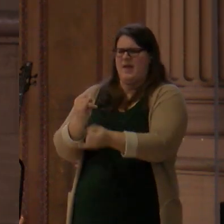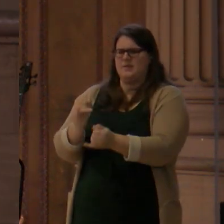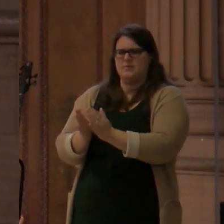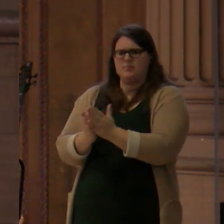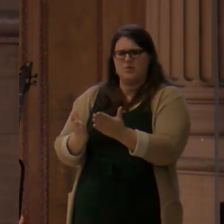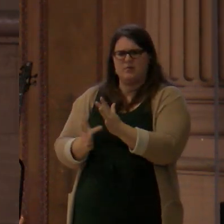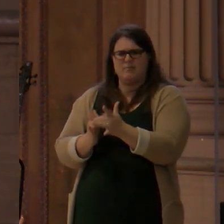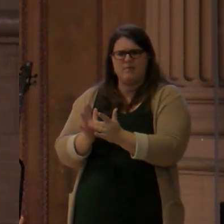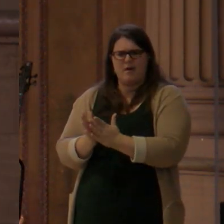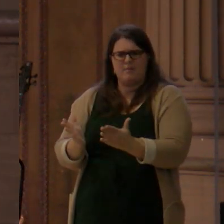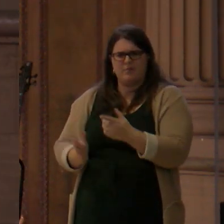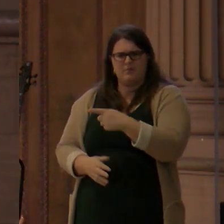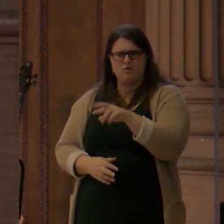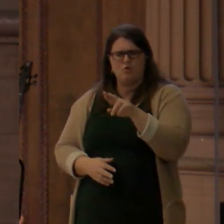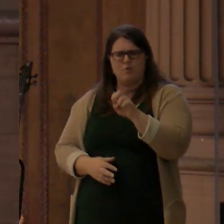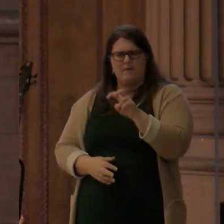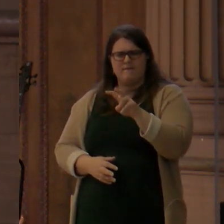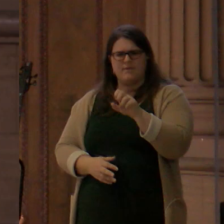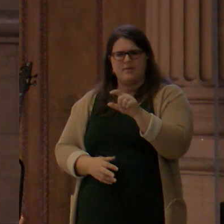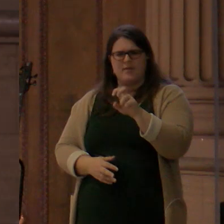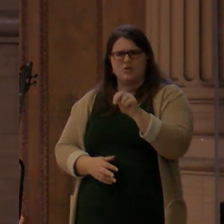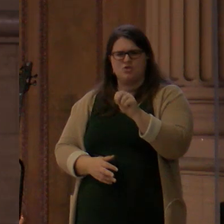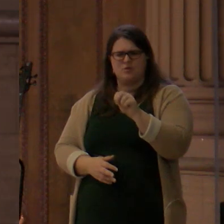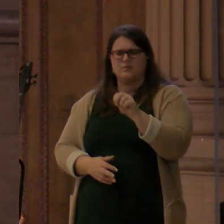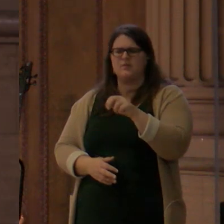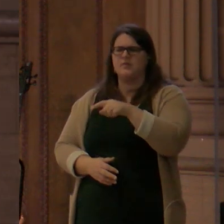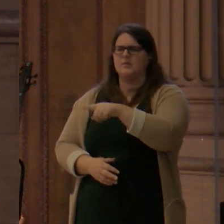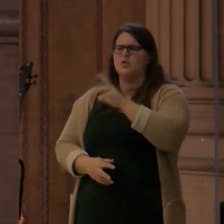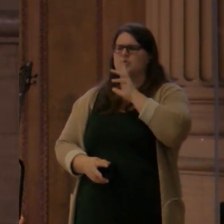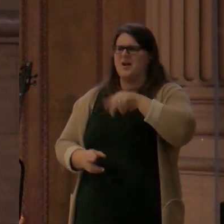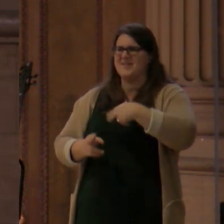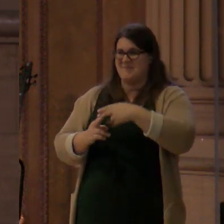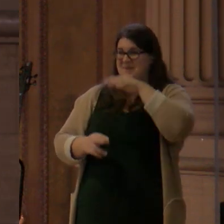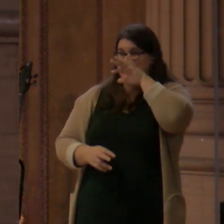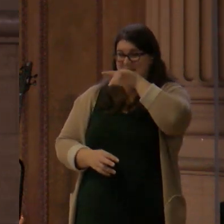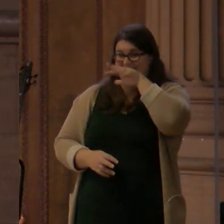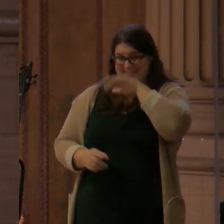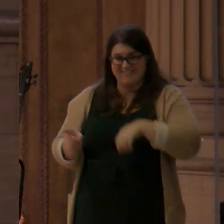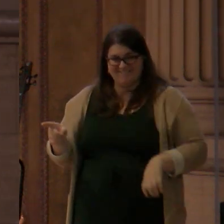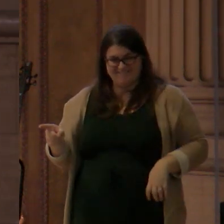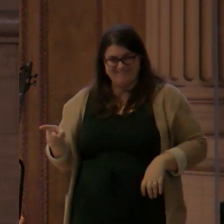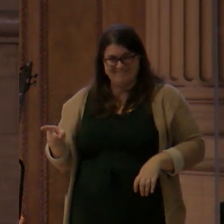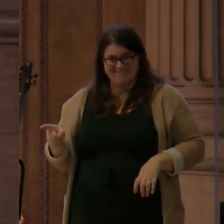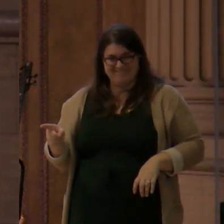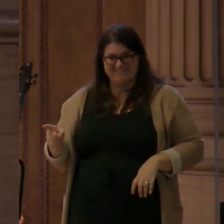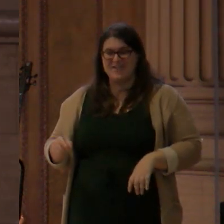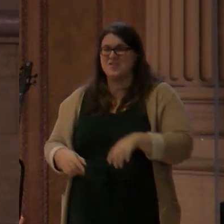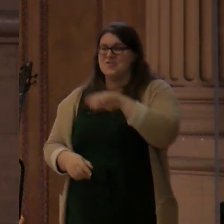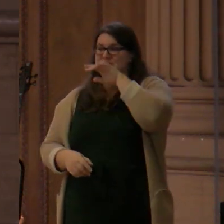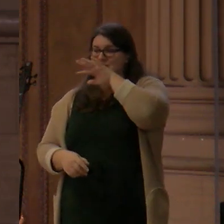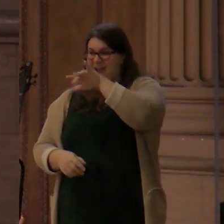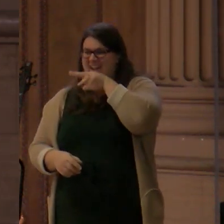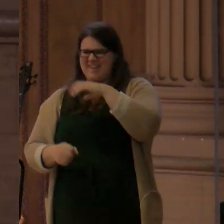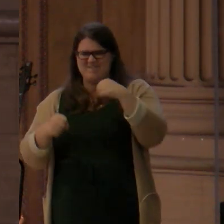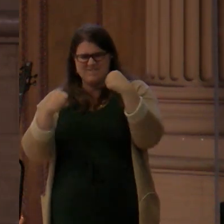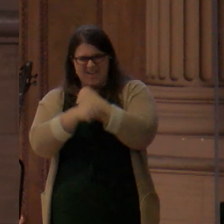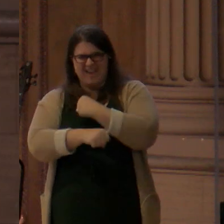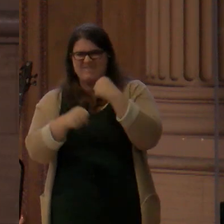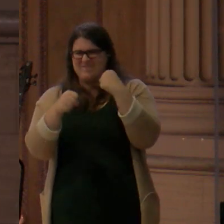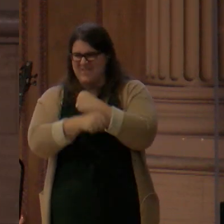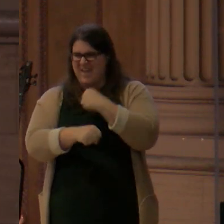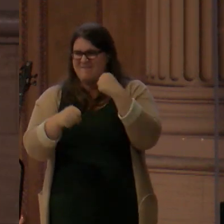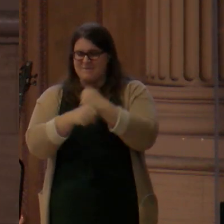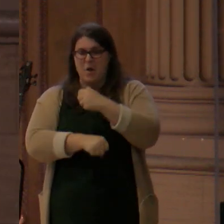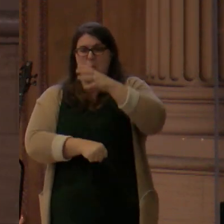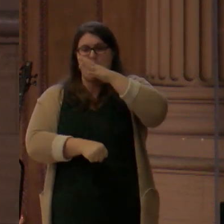who makes war, he says, against the woman and her male child, but he gets frustrated because he can't kill the male